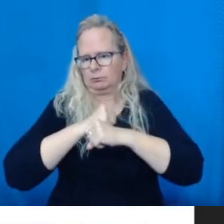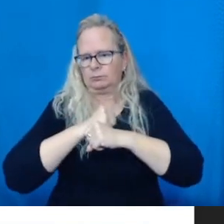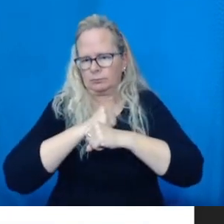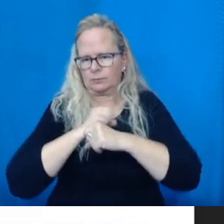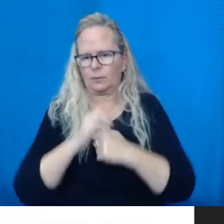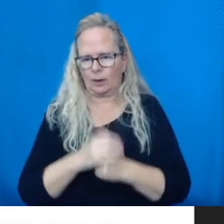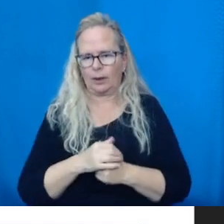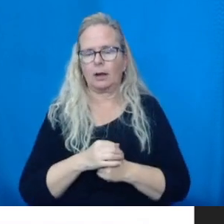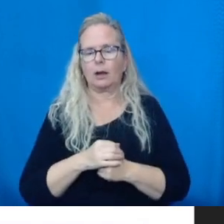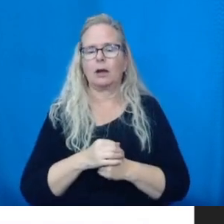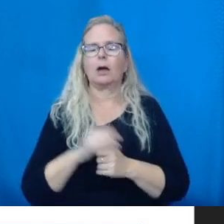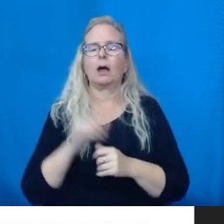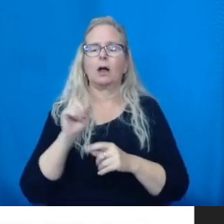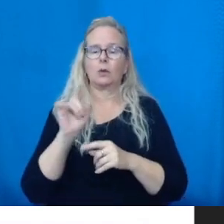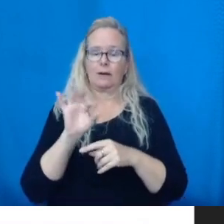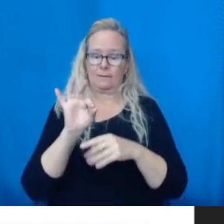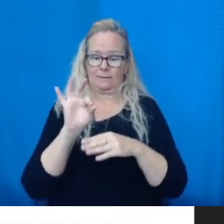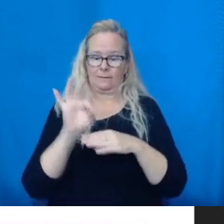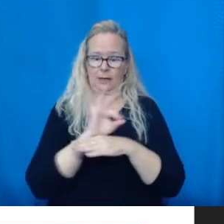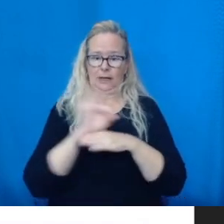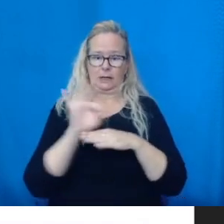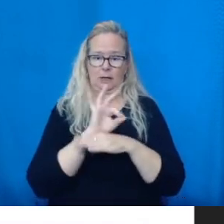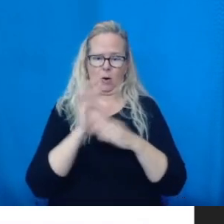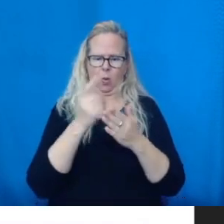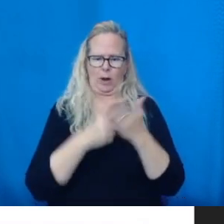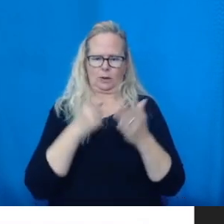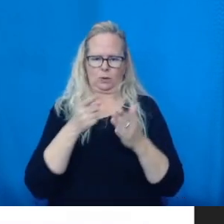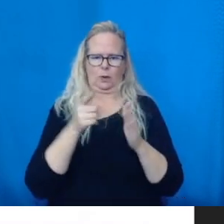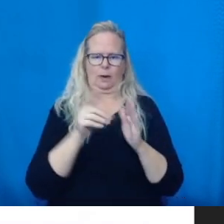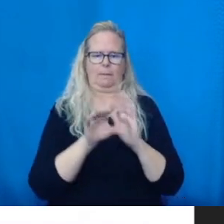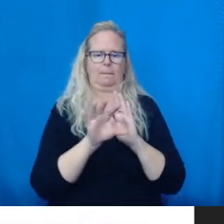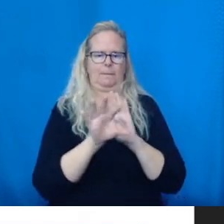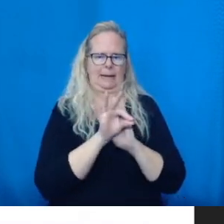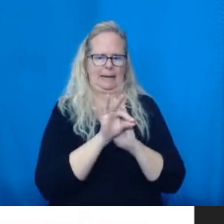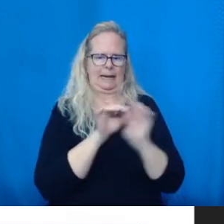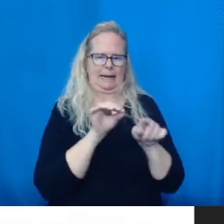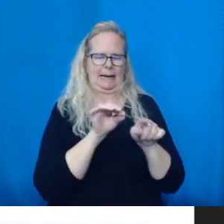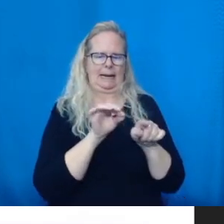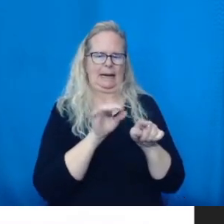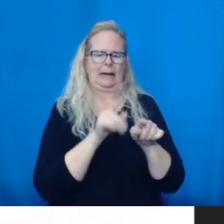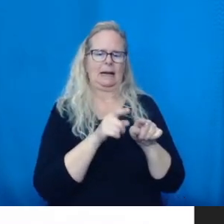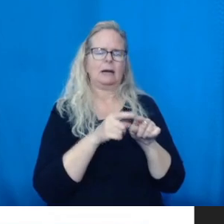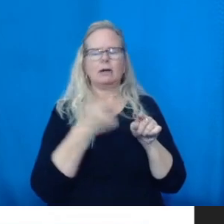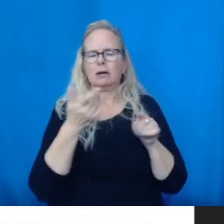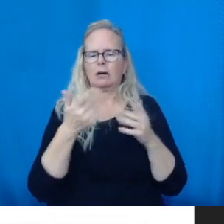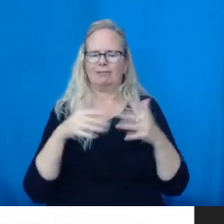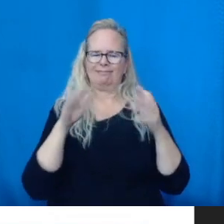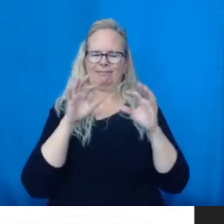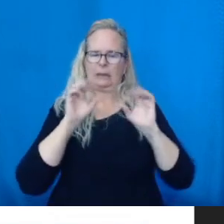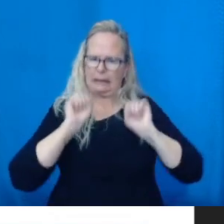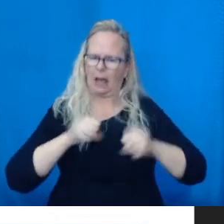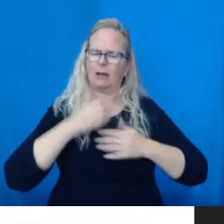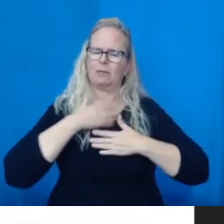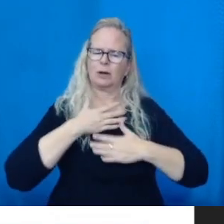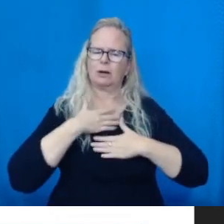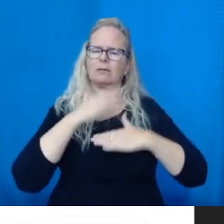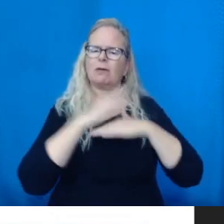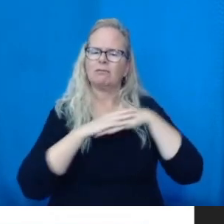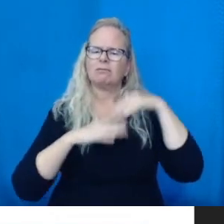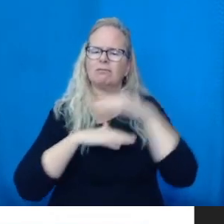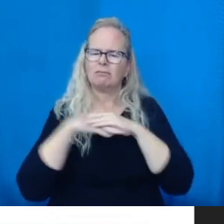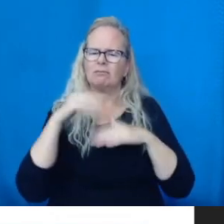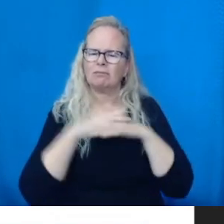respirators within Canada. And I hope that that may still be an option, even if they're more affordable, but